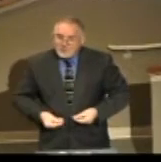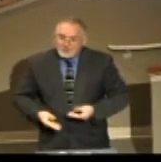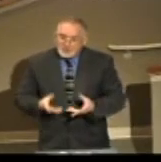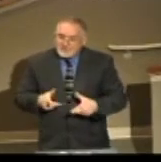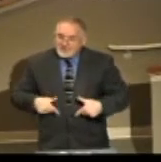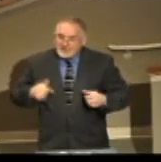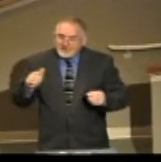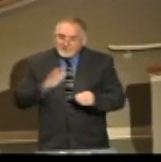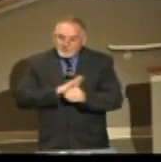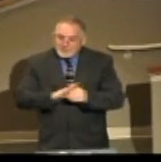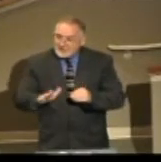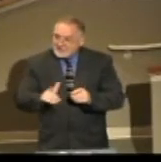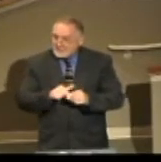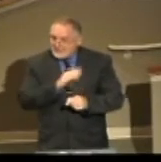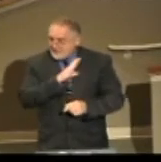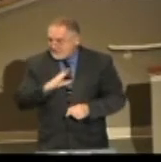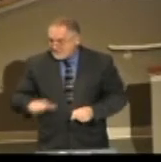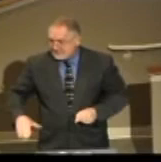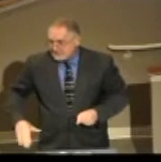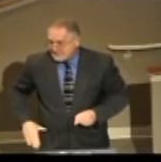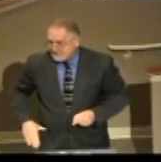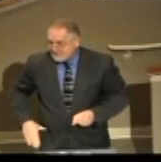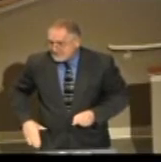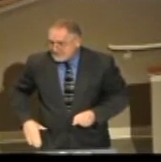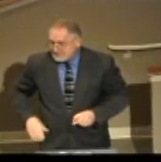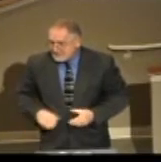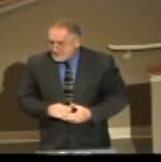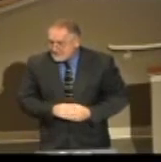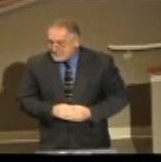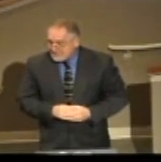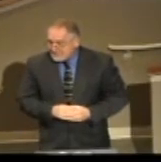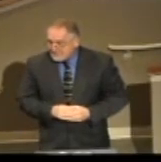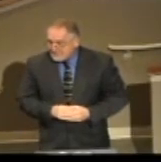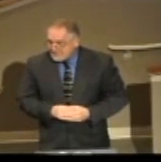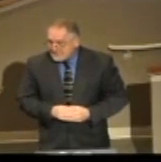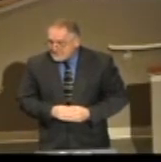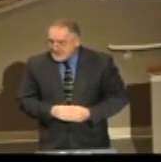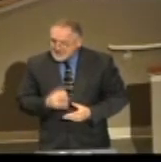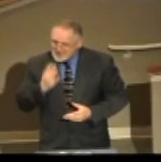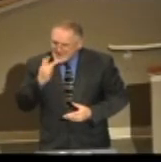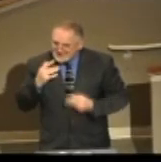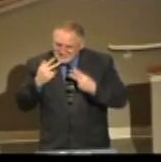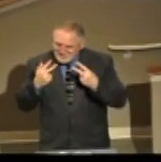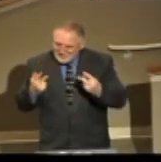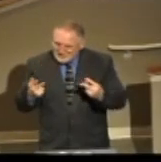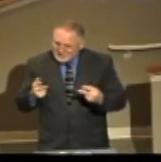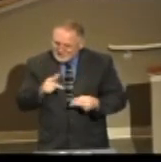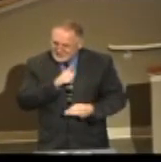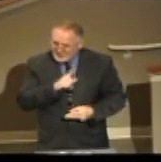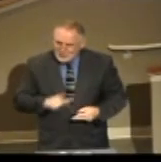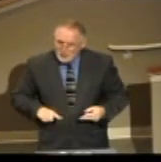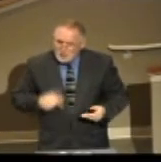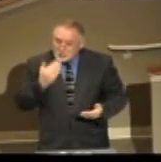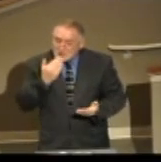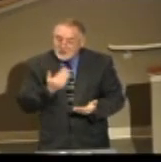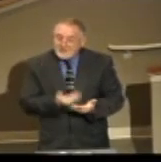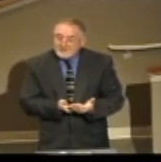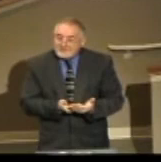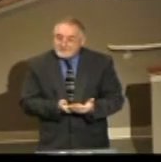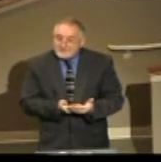life totally to Christ. Because I'll tell you this morning, even through all of that, I've tasted and seen the Lord is good.